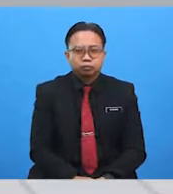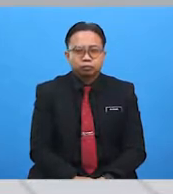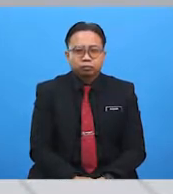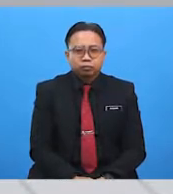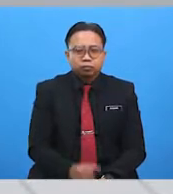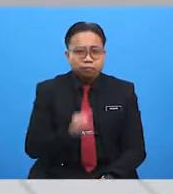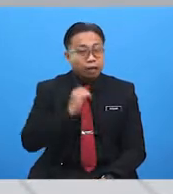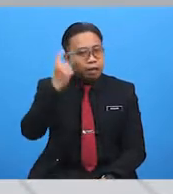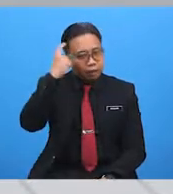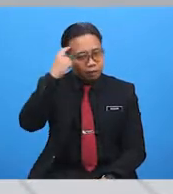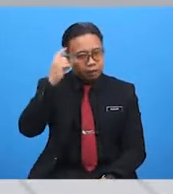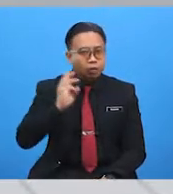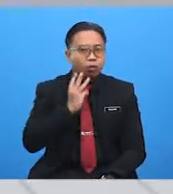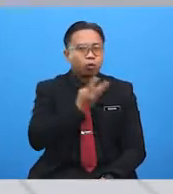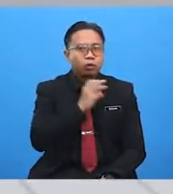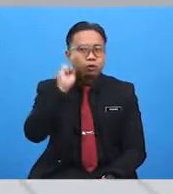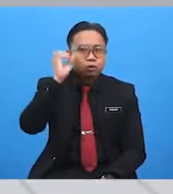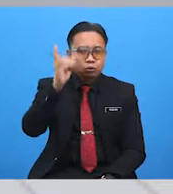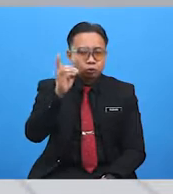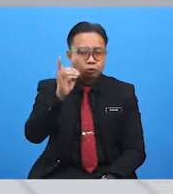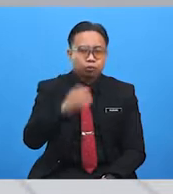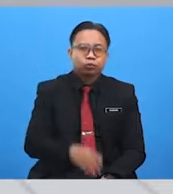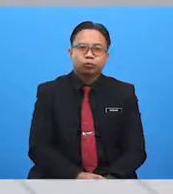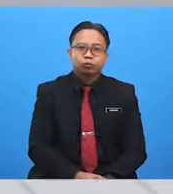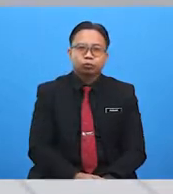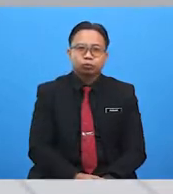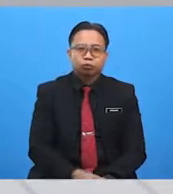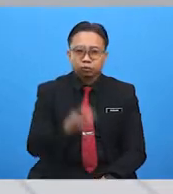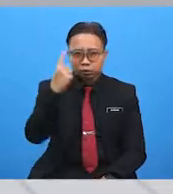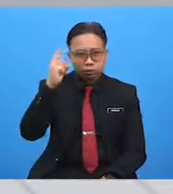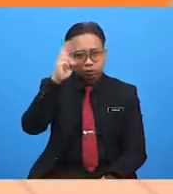I think we should watch the World Weather Forecast.